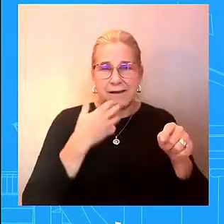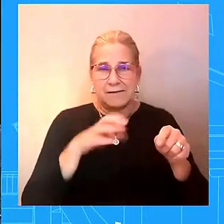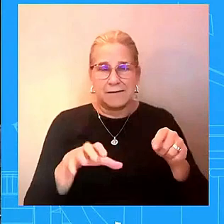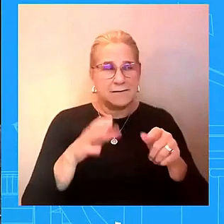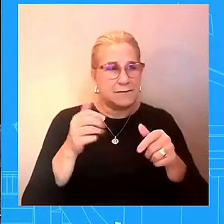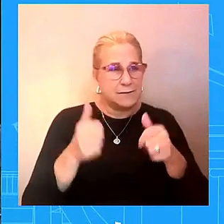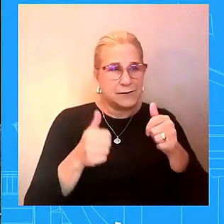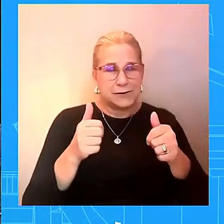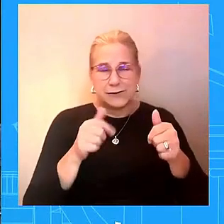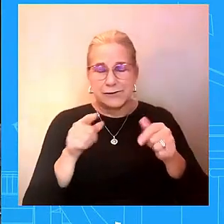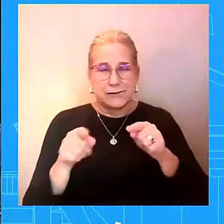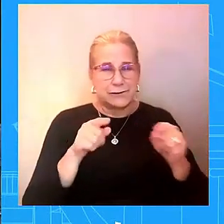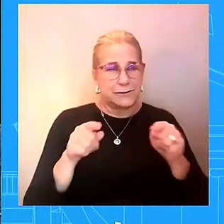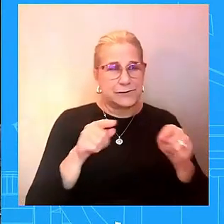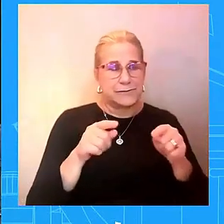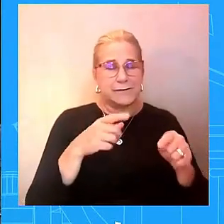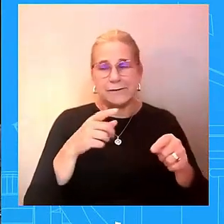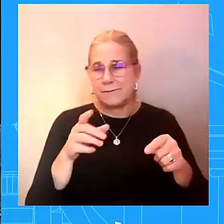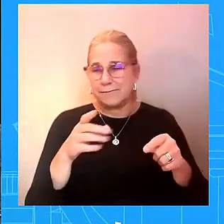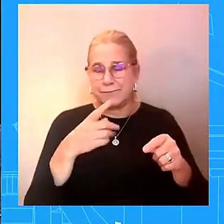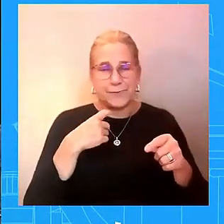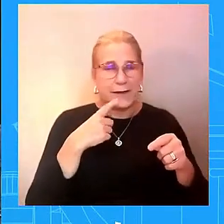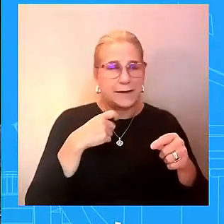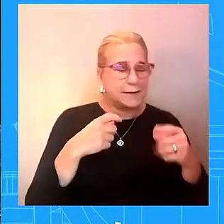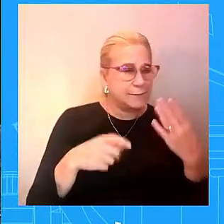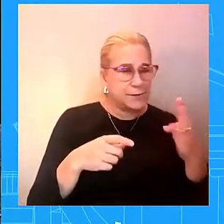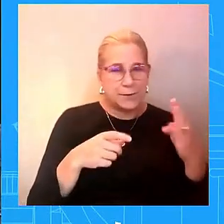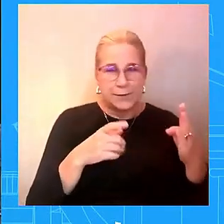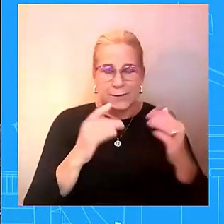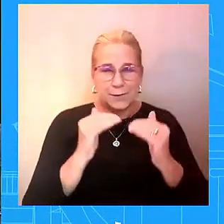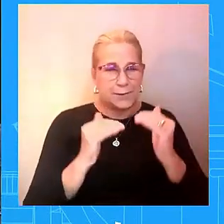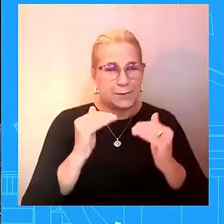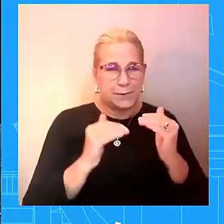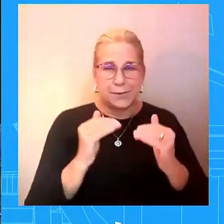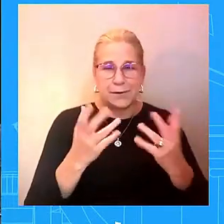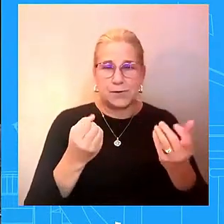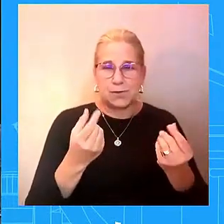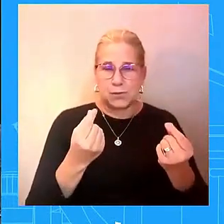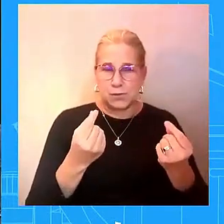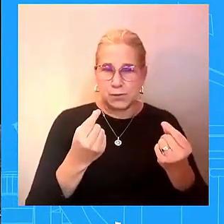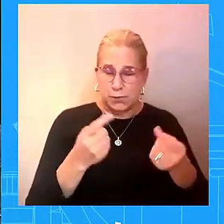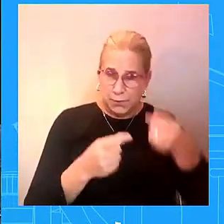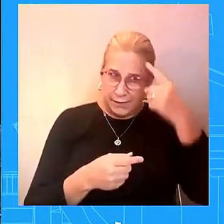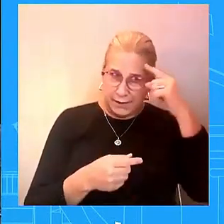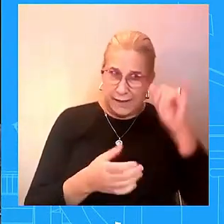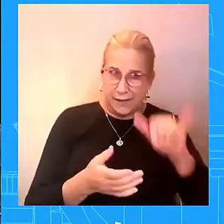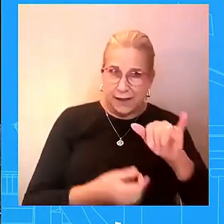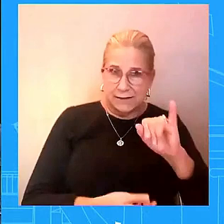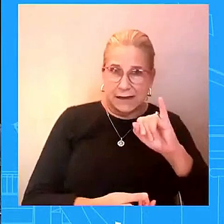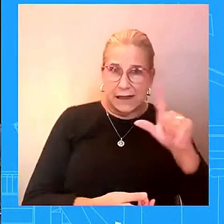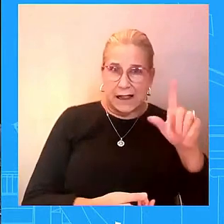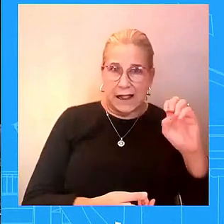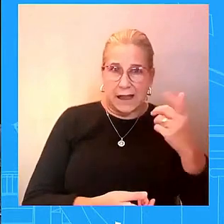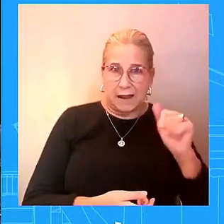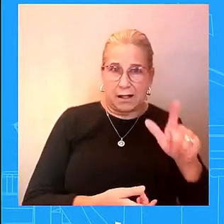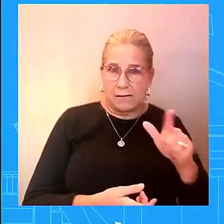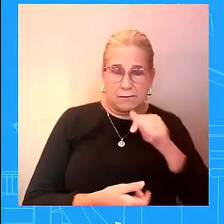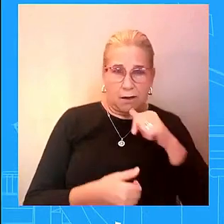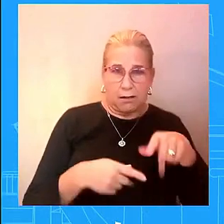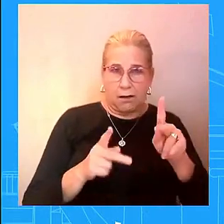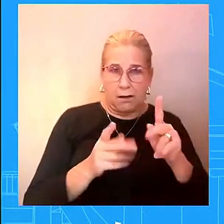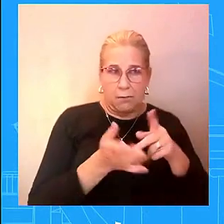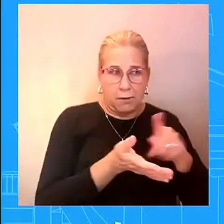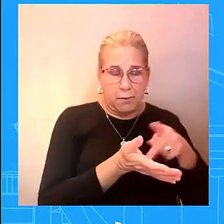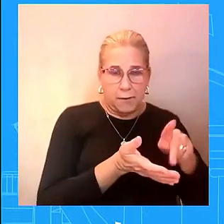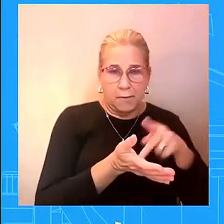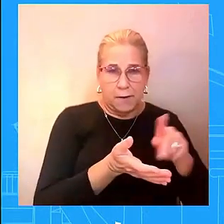reacting to this in terms of does he believe it's appropriate does he agree with what governor shapiro is saying about how this needs to be investigated i would